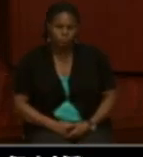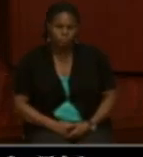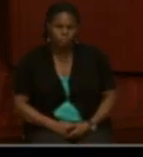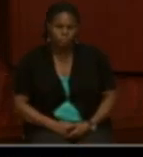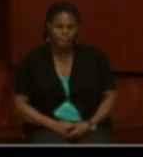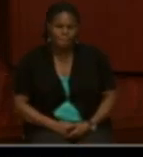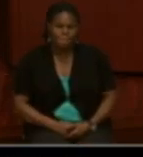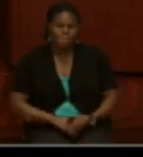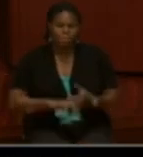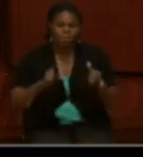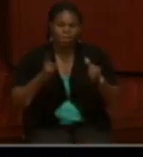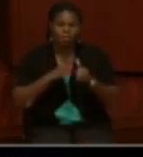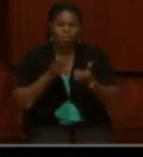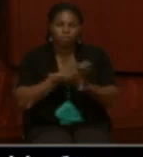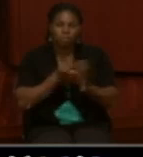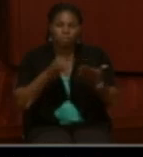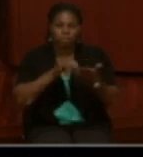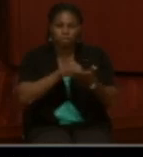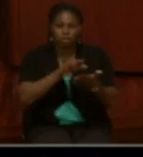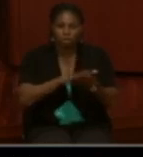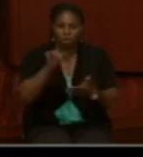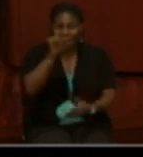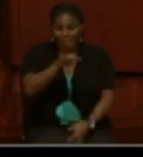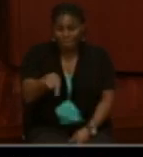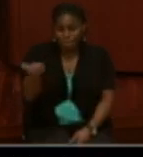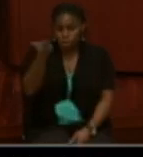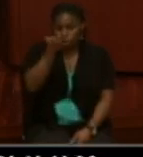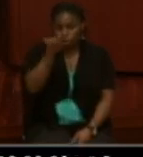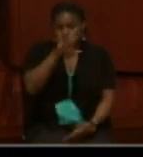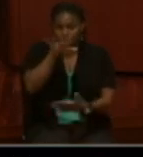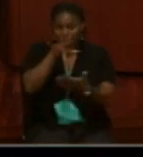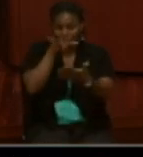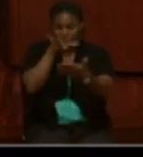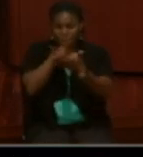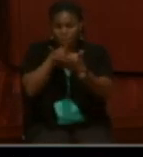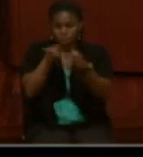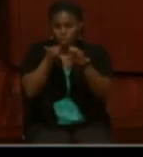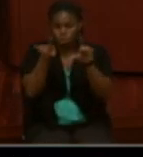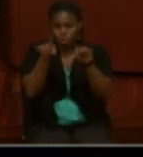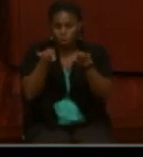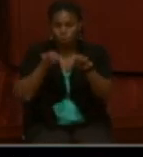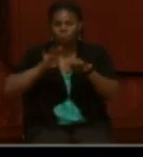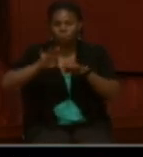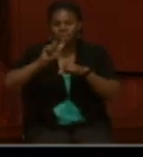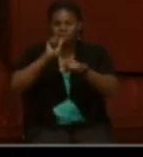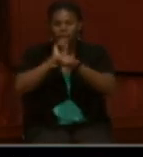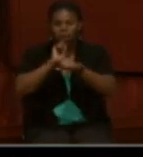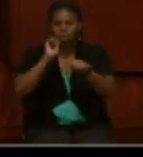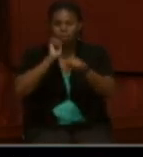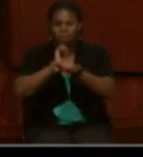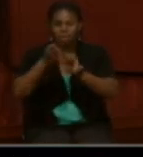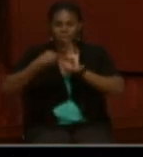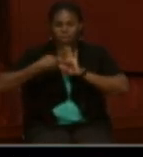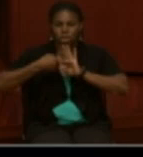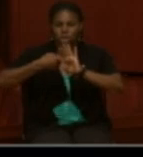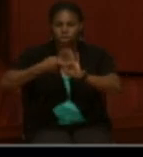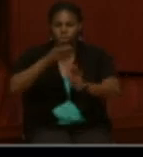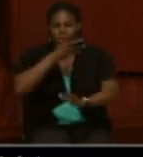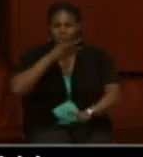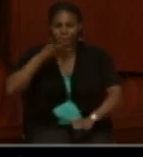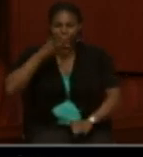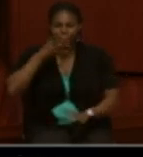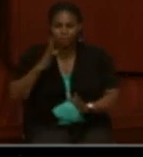So the first thing you'll note where I've circled in the middle card is that his occupation is shown as a farmer.